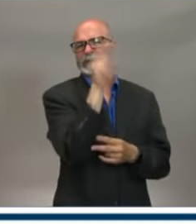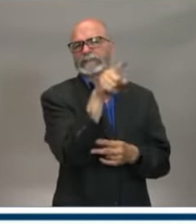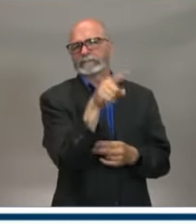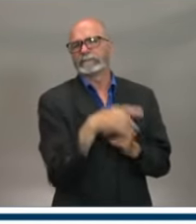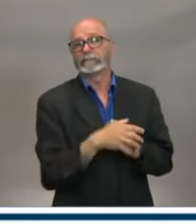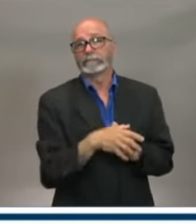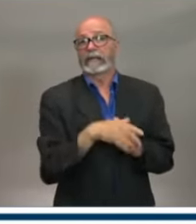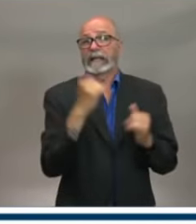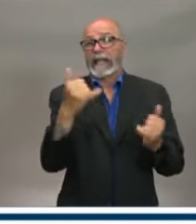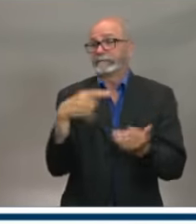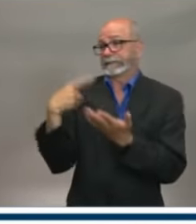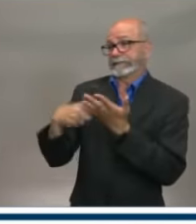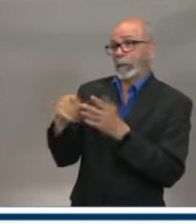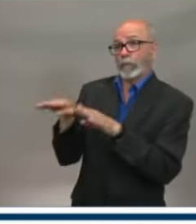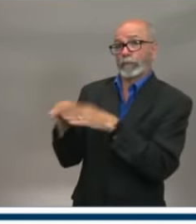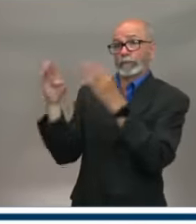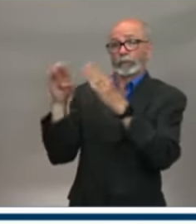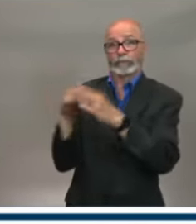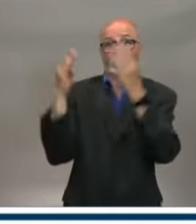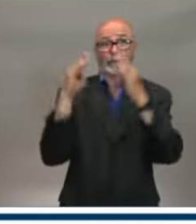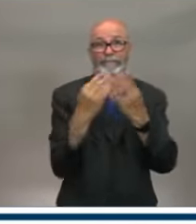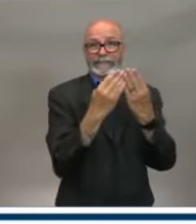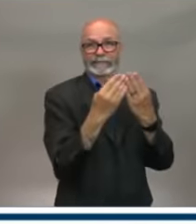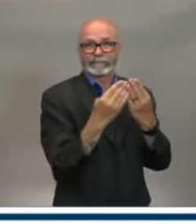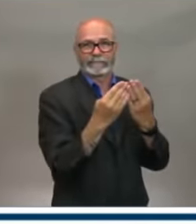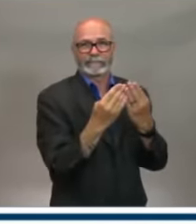extend the state of emergency when it expires this Sunday?